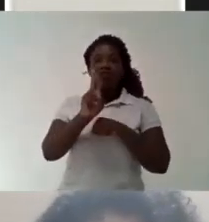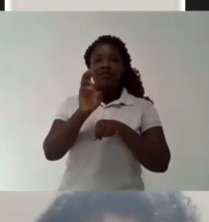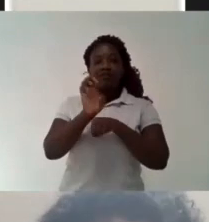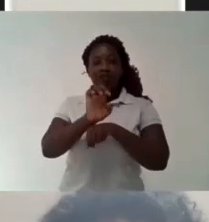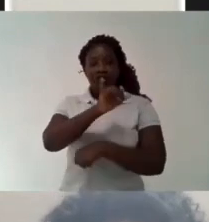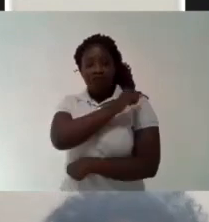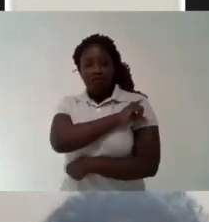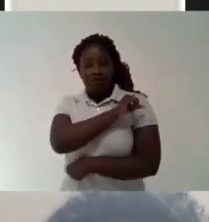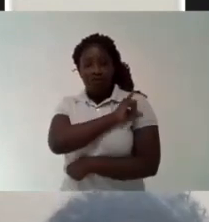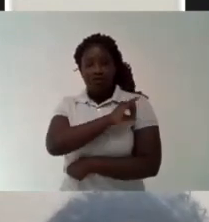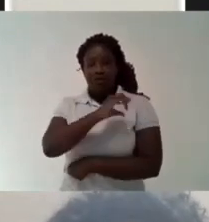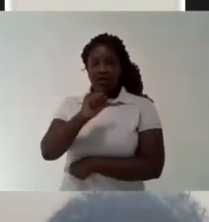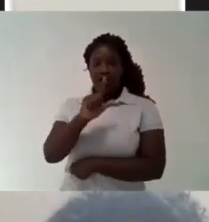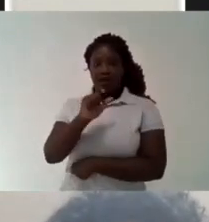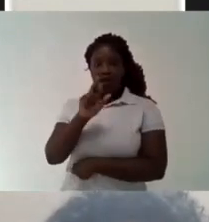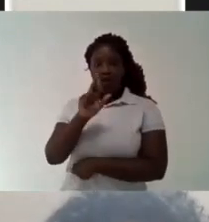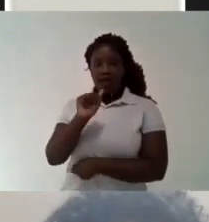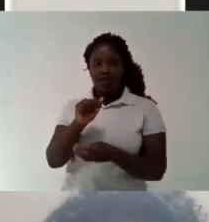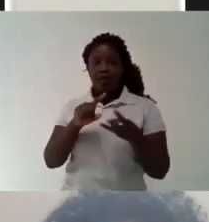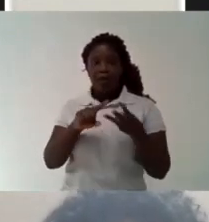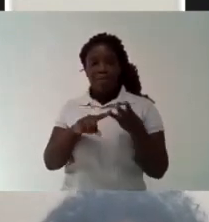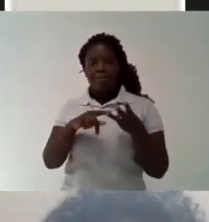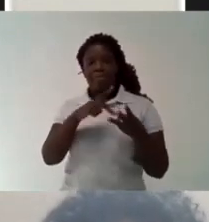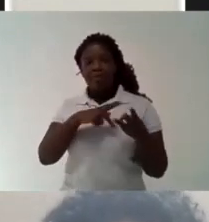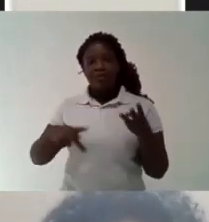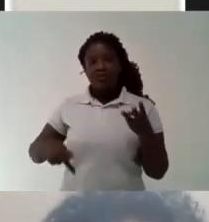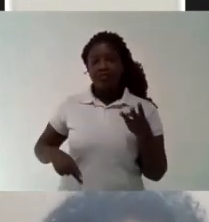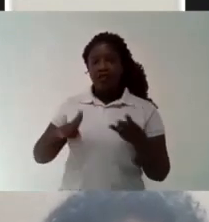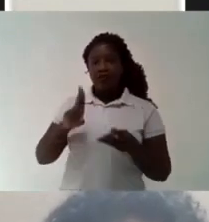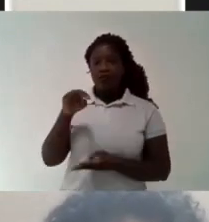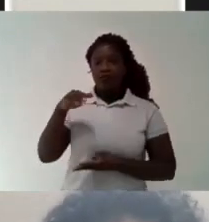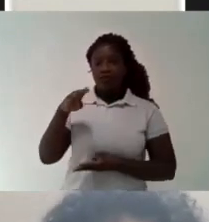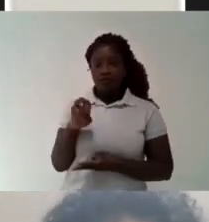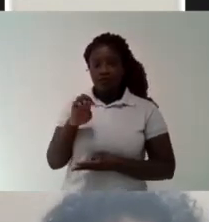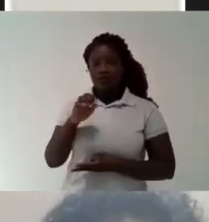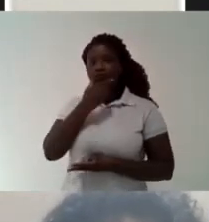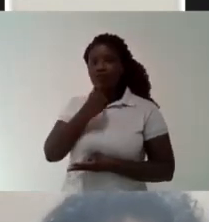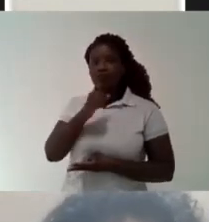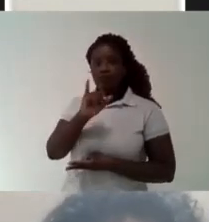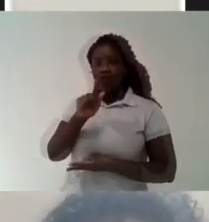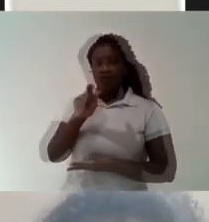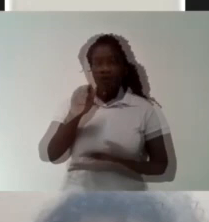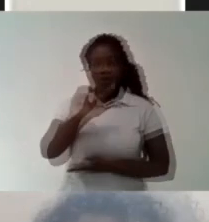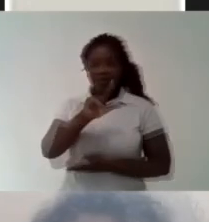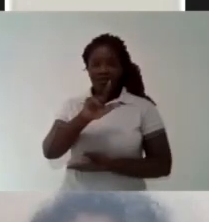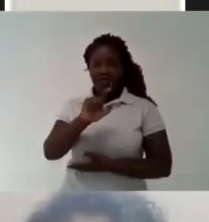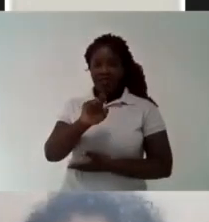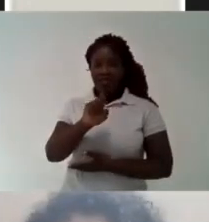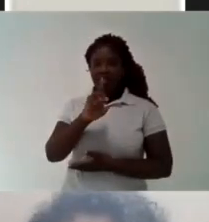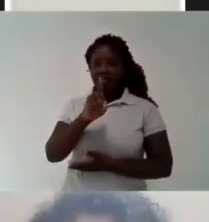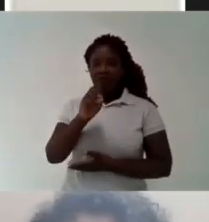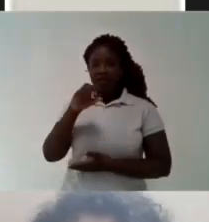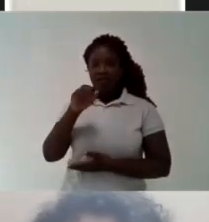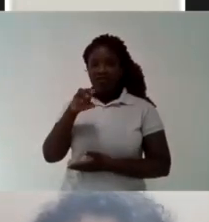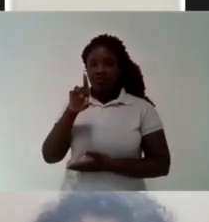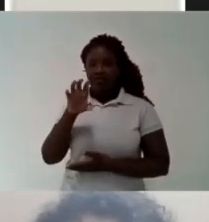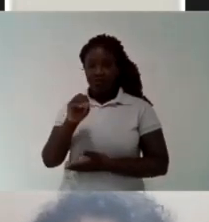Now I would like to invite my colleague Leonardo